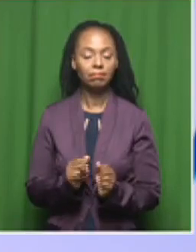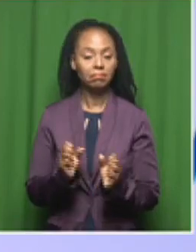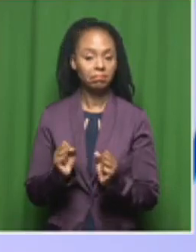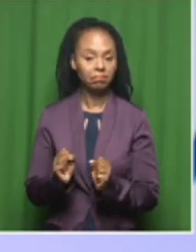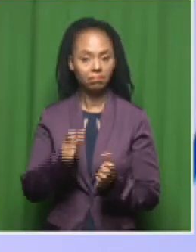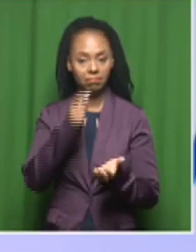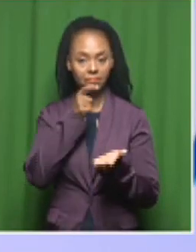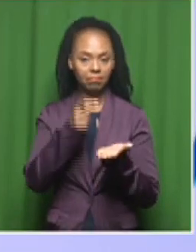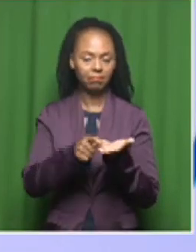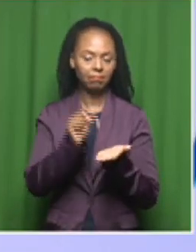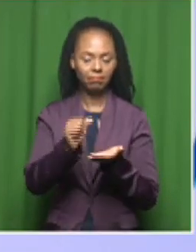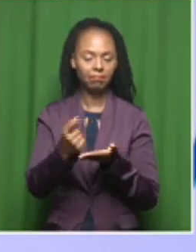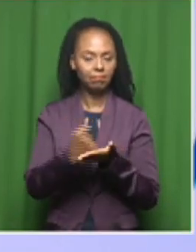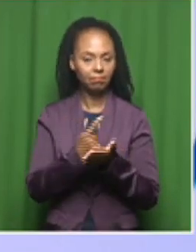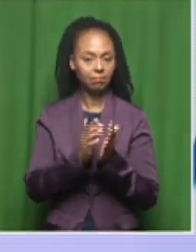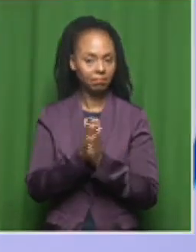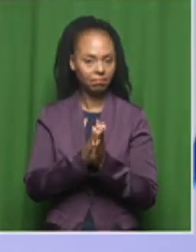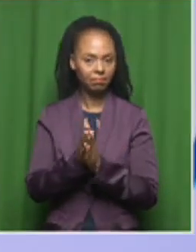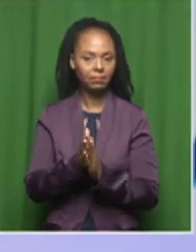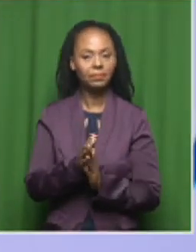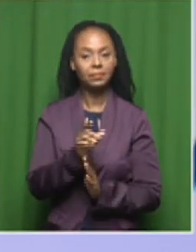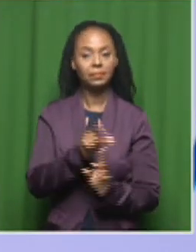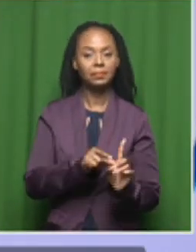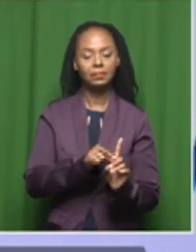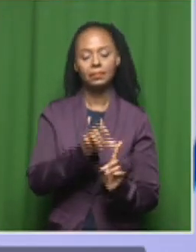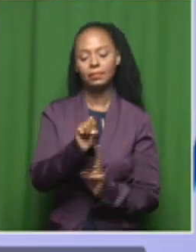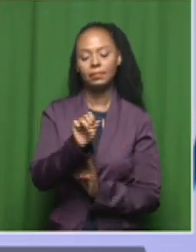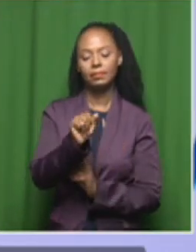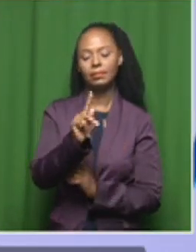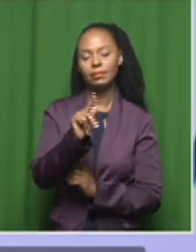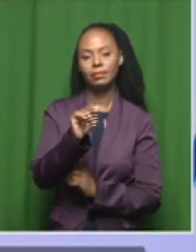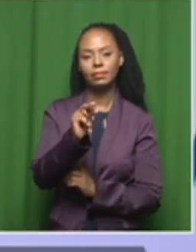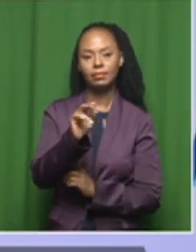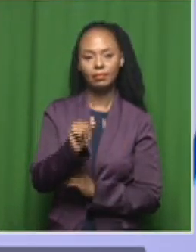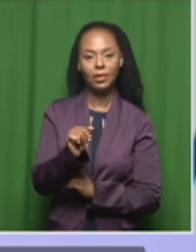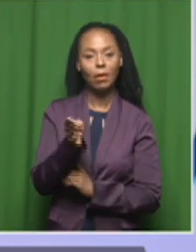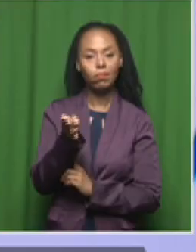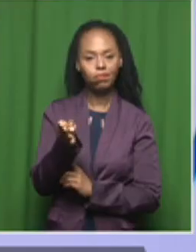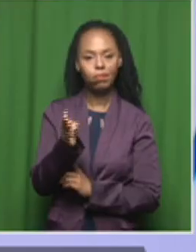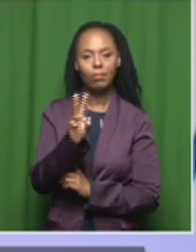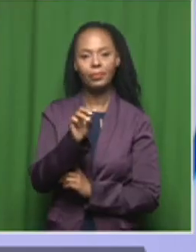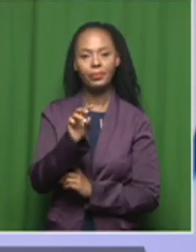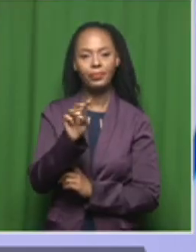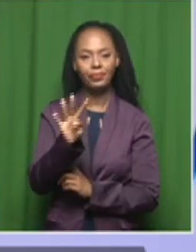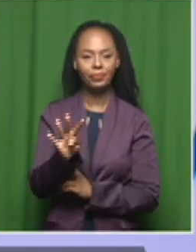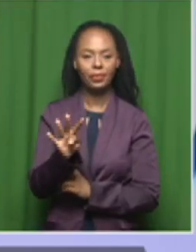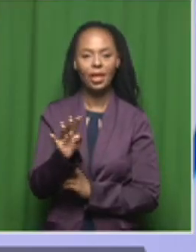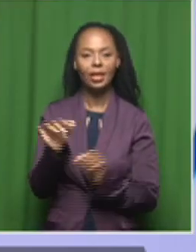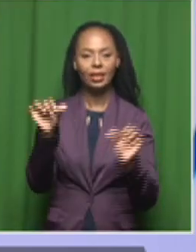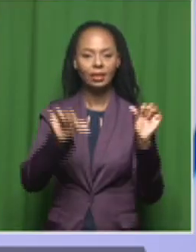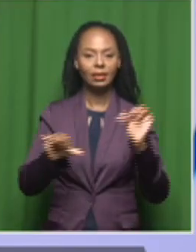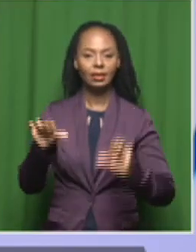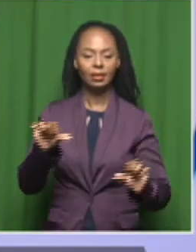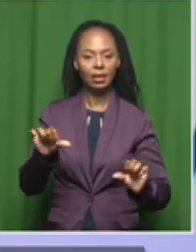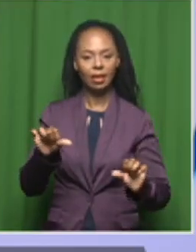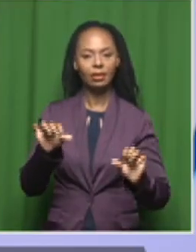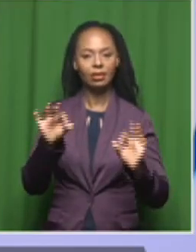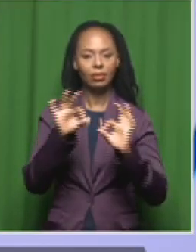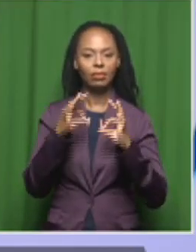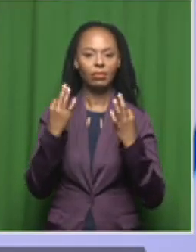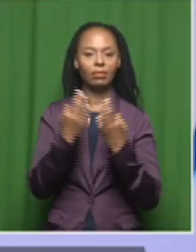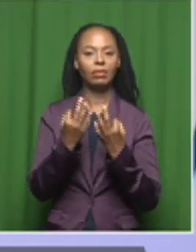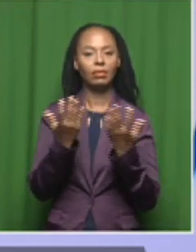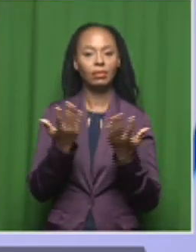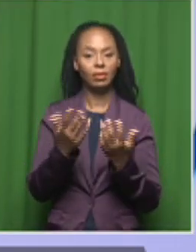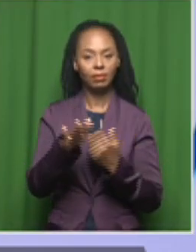This morning, as I mentioned earlier, Sakim is broadcasting live from the 2024 Science Forum South Africa, and it's currently being held at the